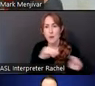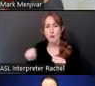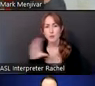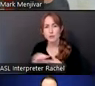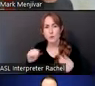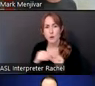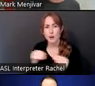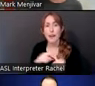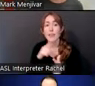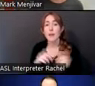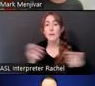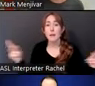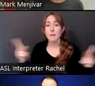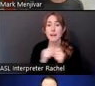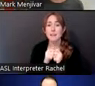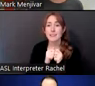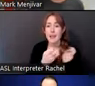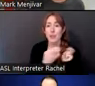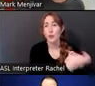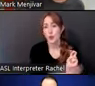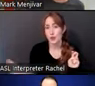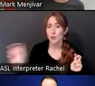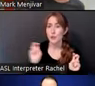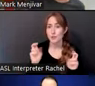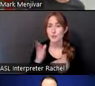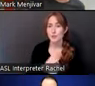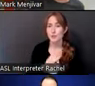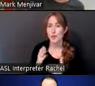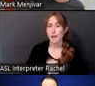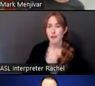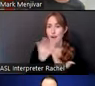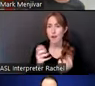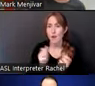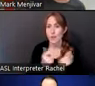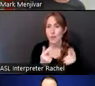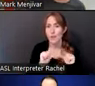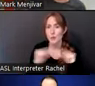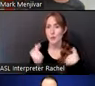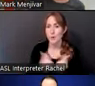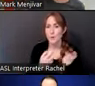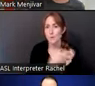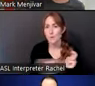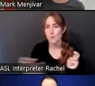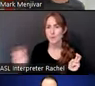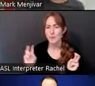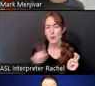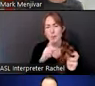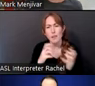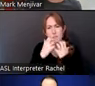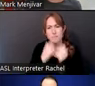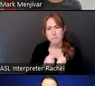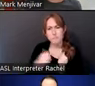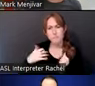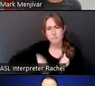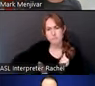together to then share out with the larger group. And I think this is like, it became this really meaningful exercise to do together, right? To